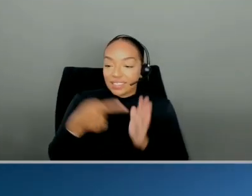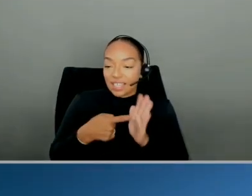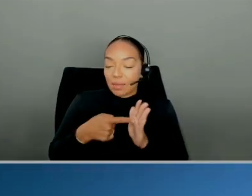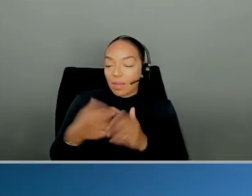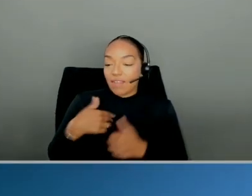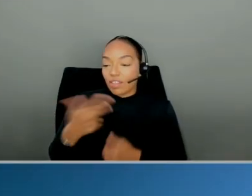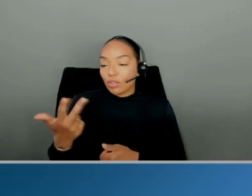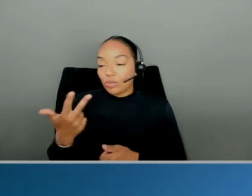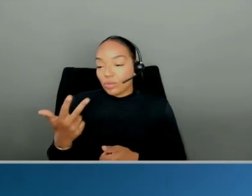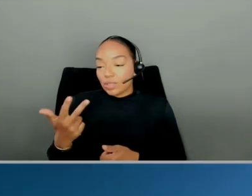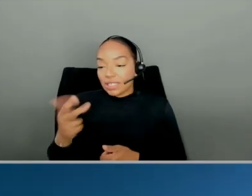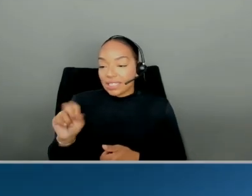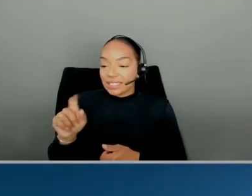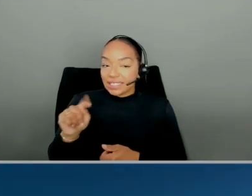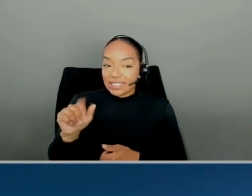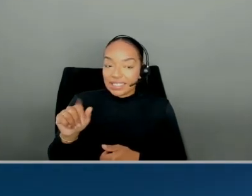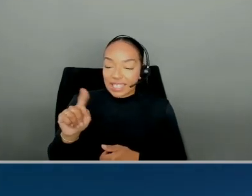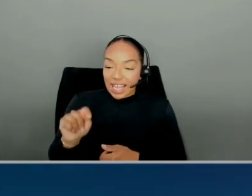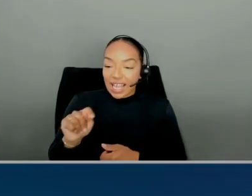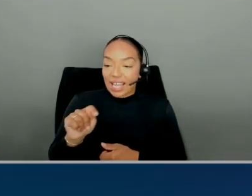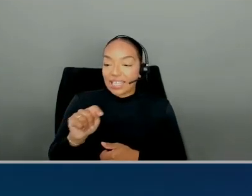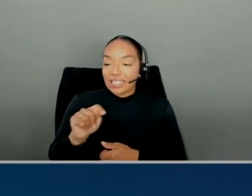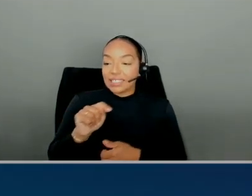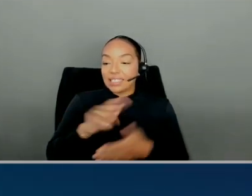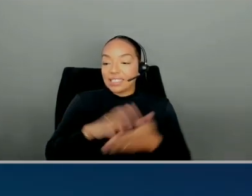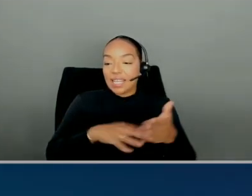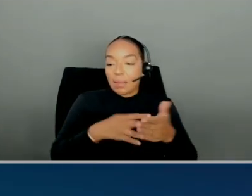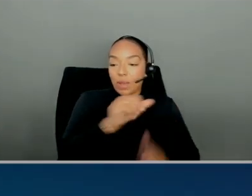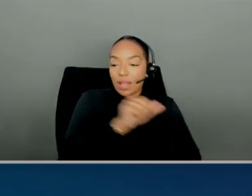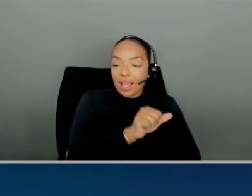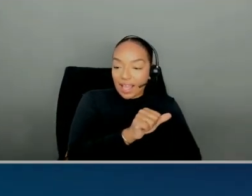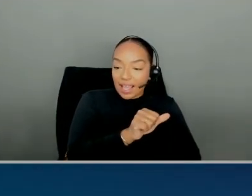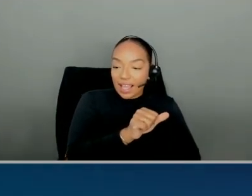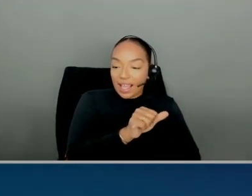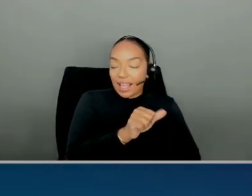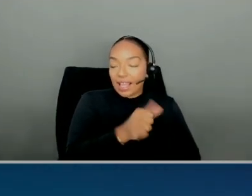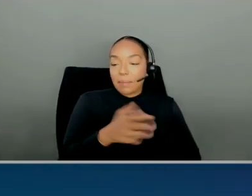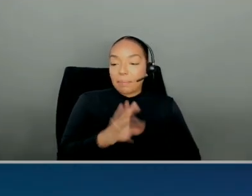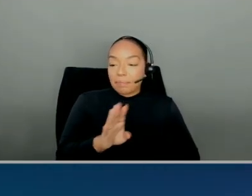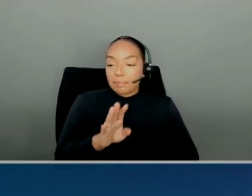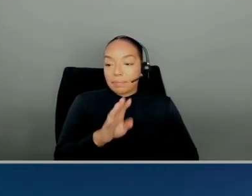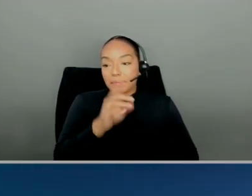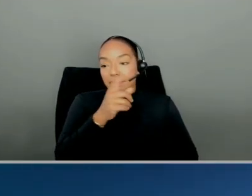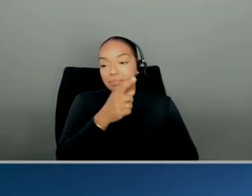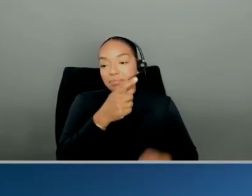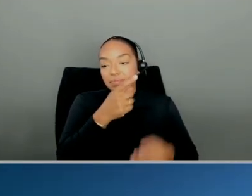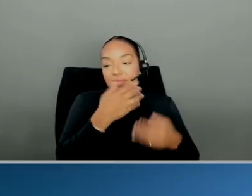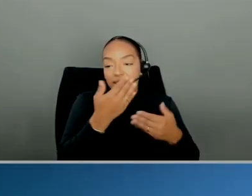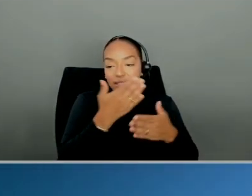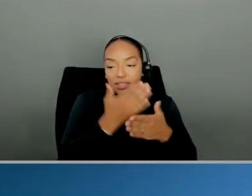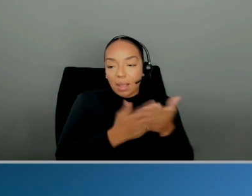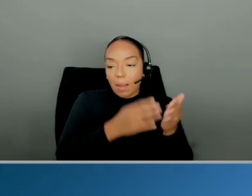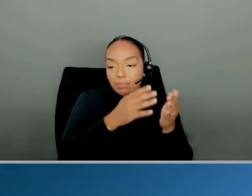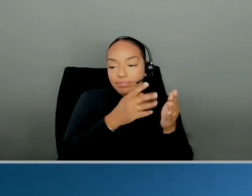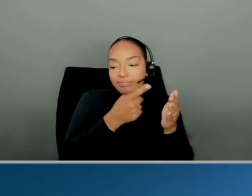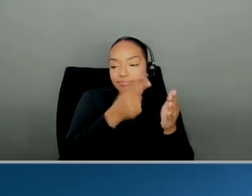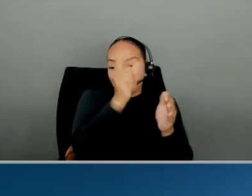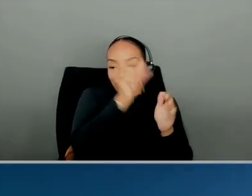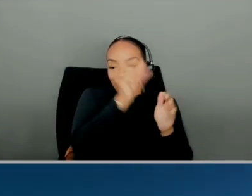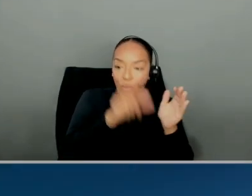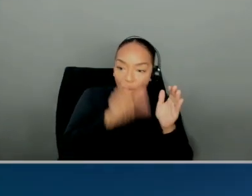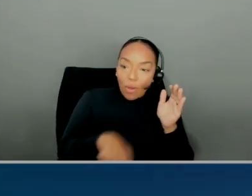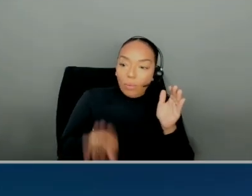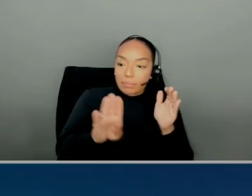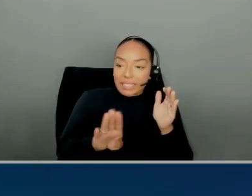table A with a billion rows, table B with a billion rows, and table C with maybe a thousandth of rows. Then this one will look at, maybe I will reorder